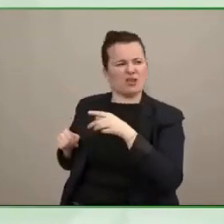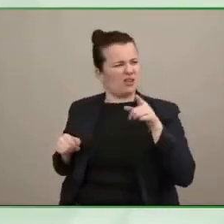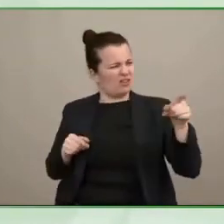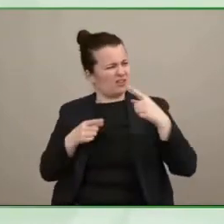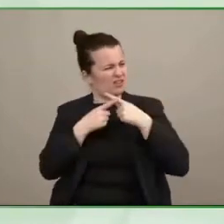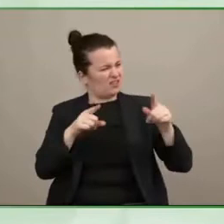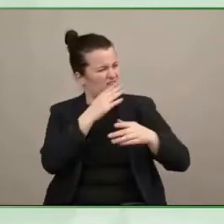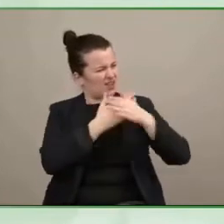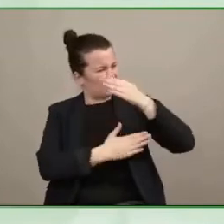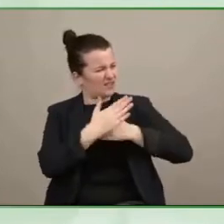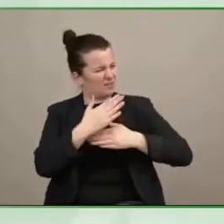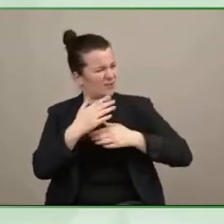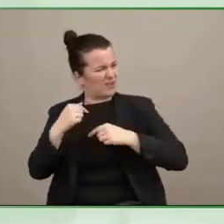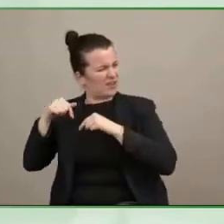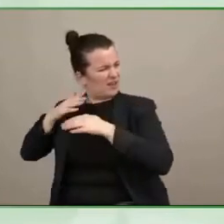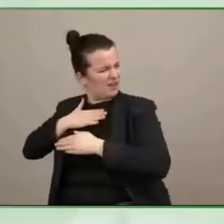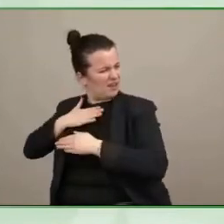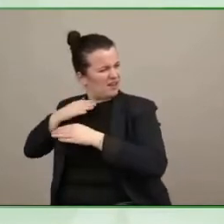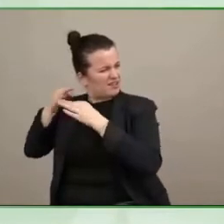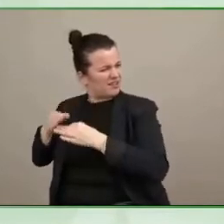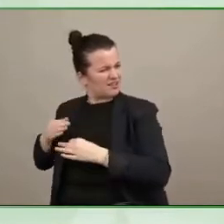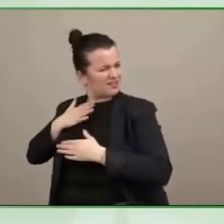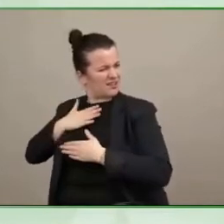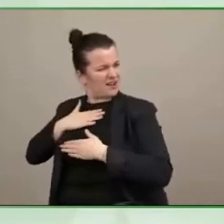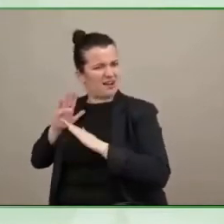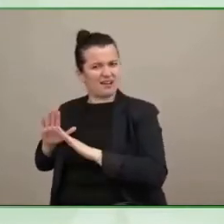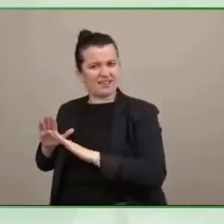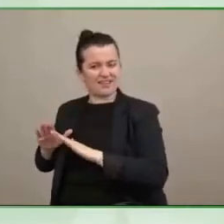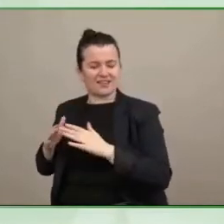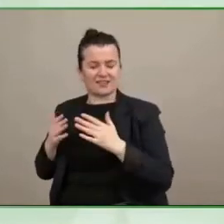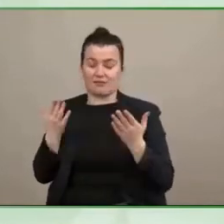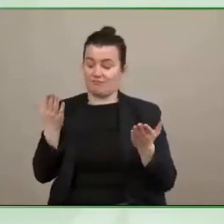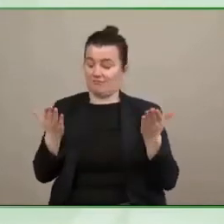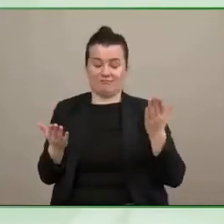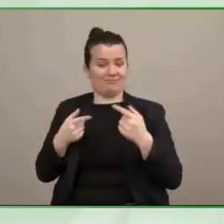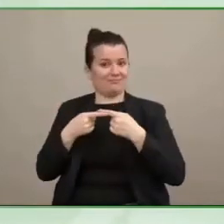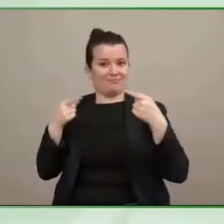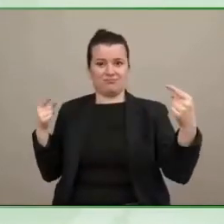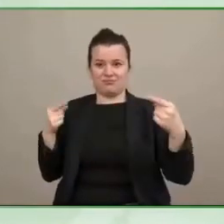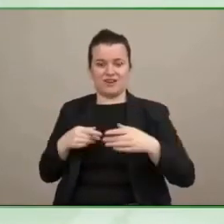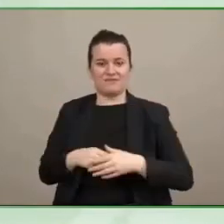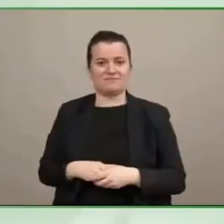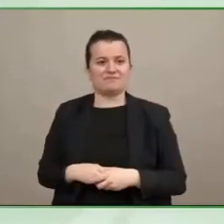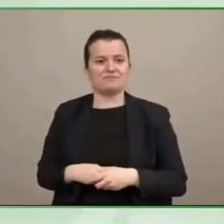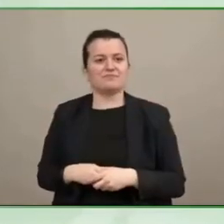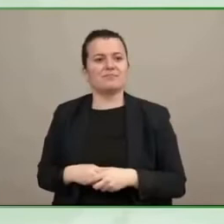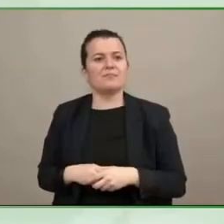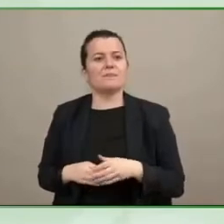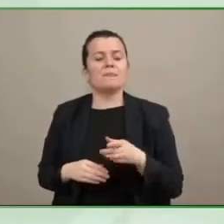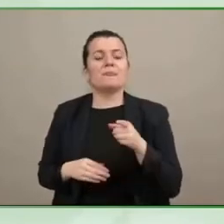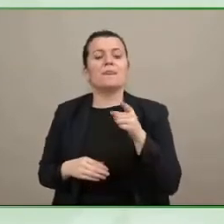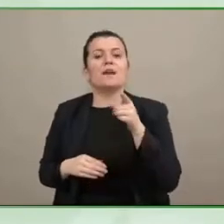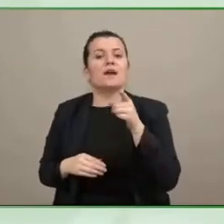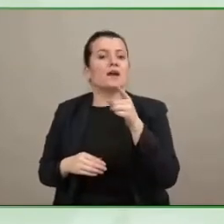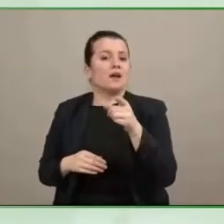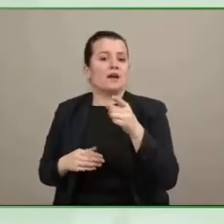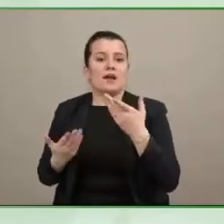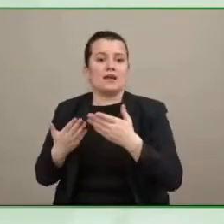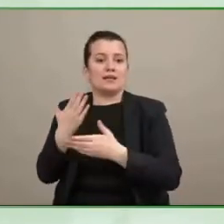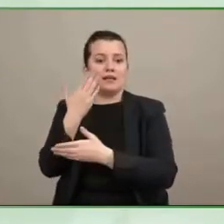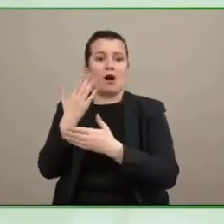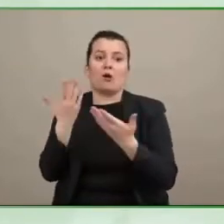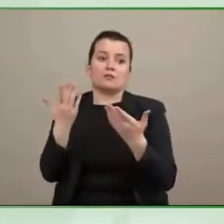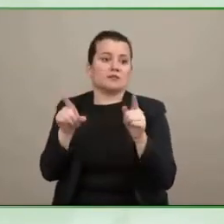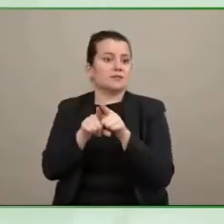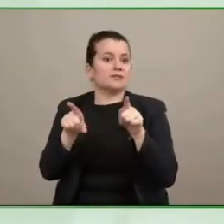the third issue is the perception is if you have a disability you are an expert about the disability that